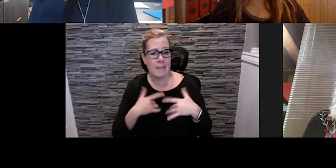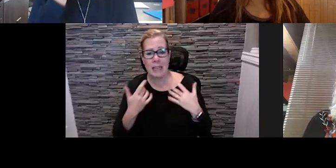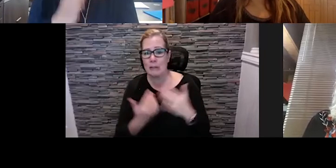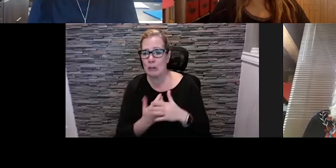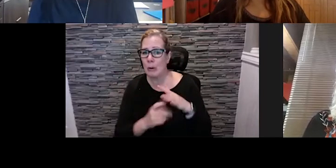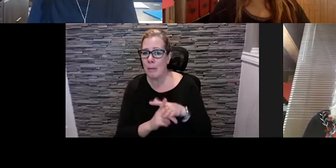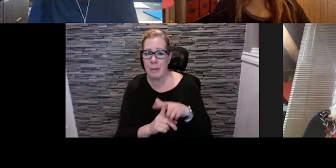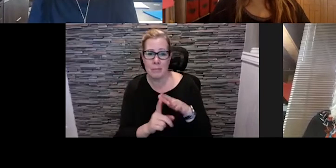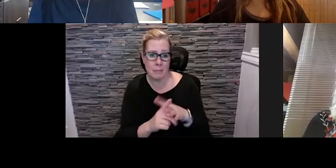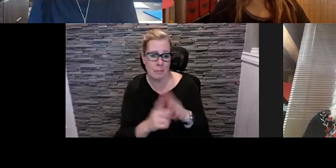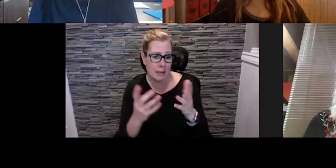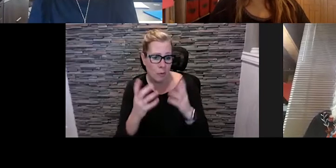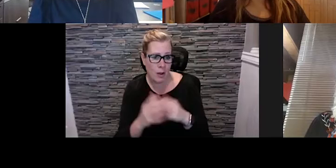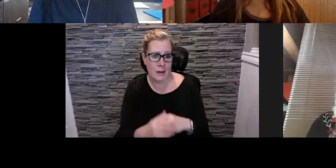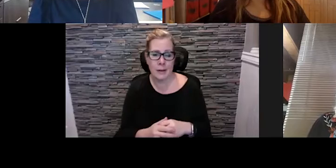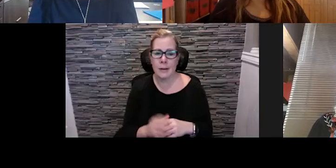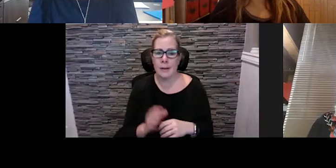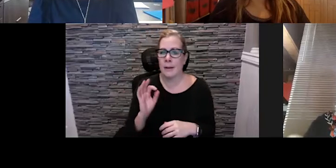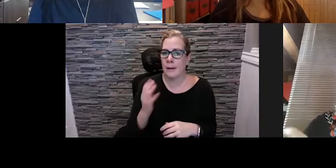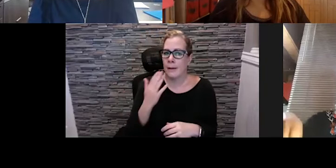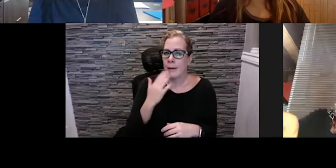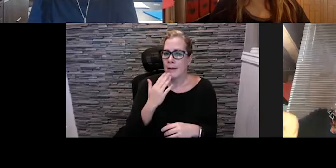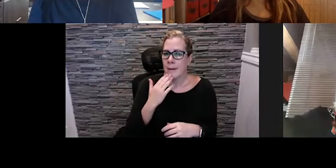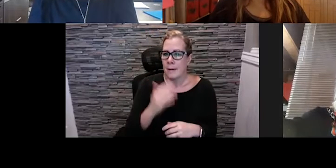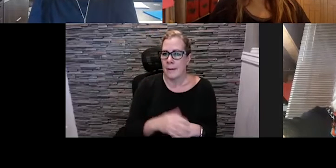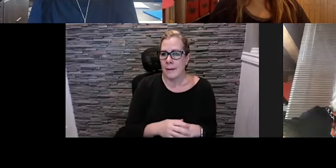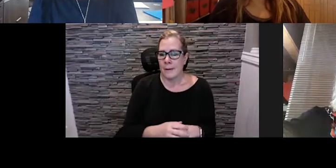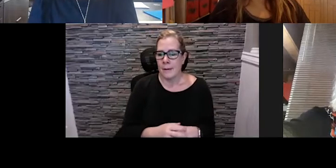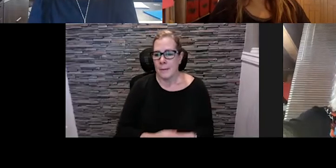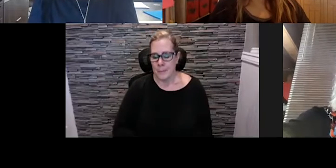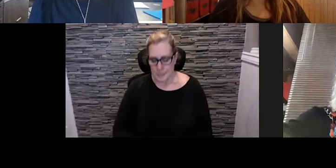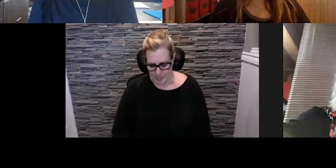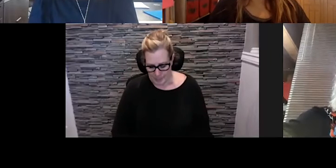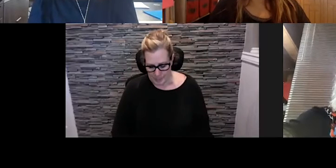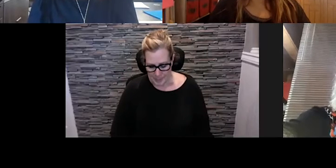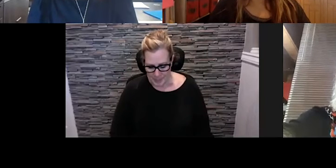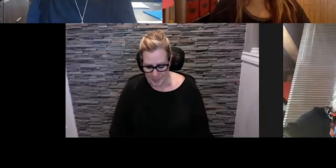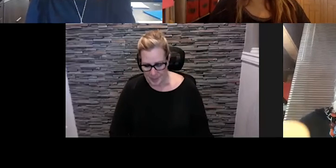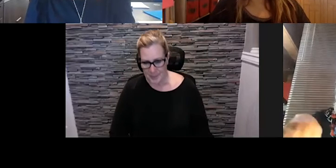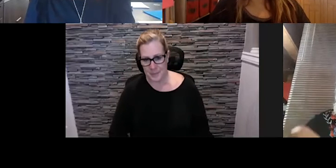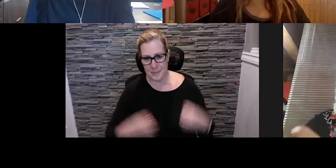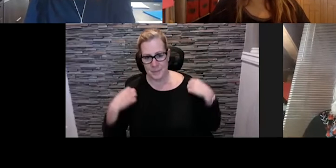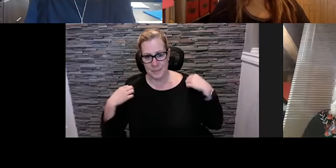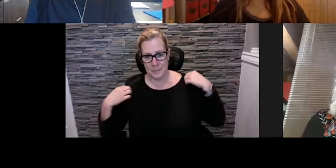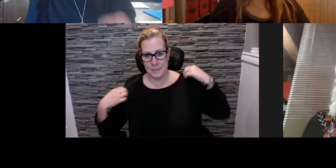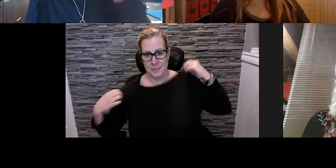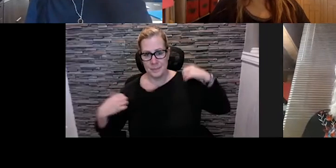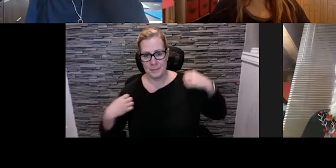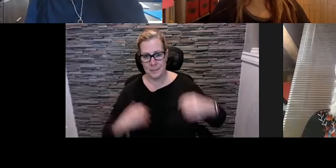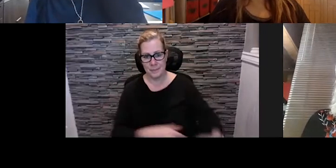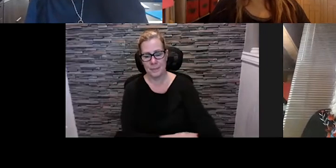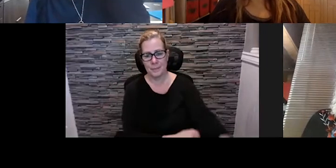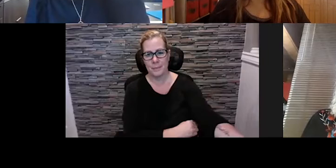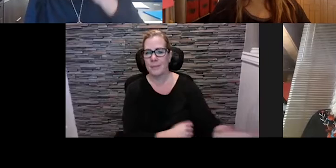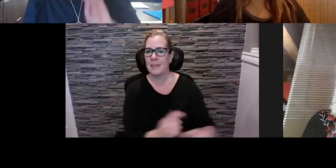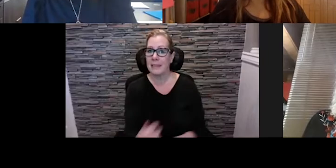Thanks for that Teresa. You know, this is it's it's it's it's so fascinating when you start to rethink of you know what